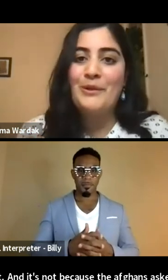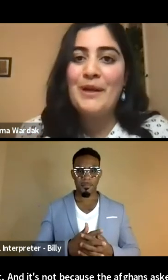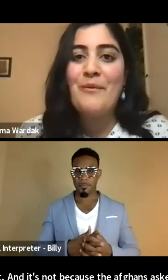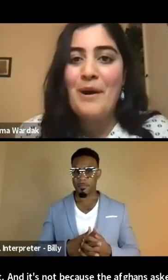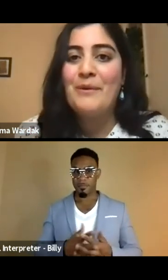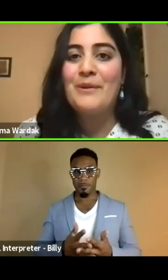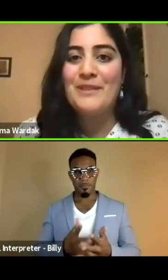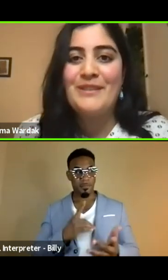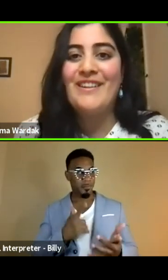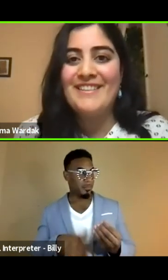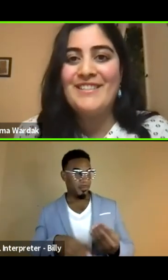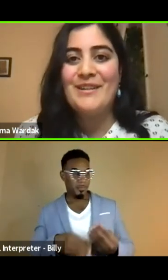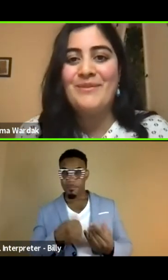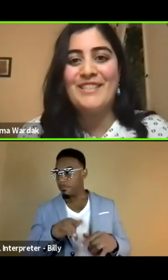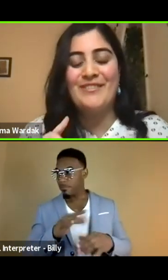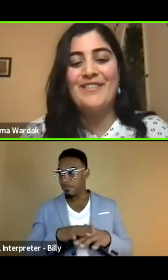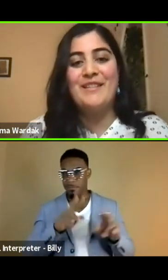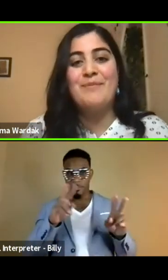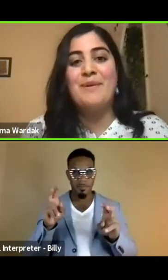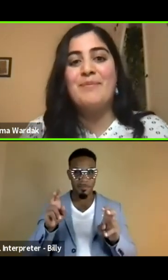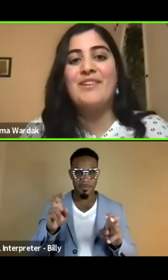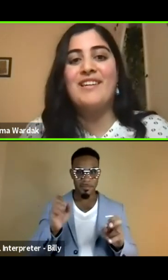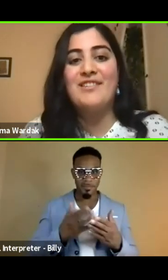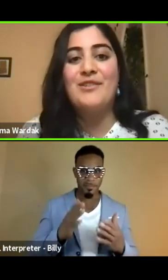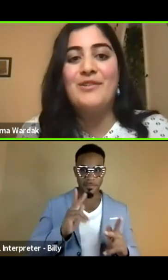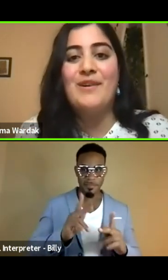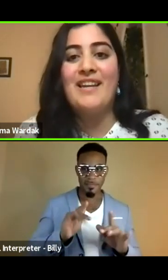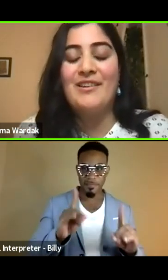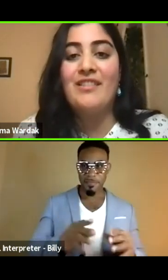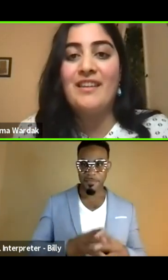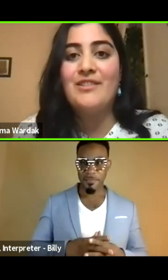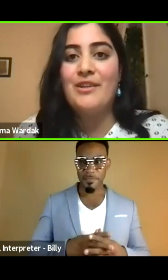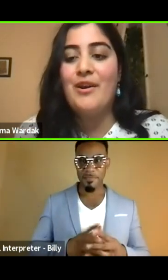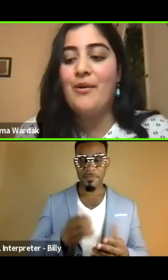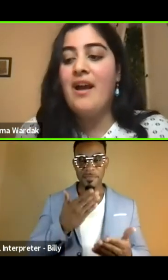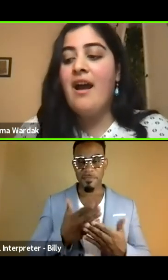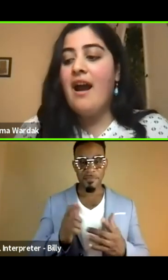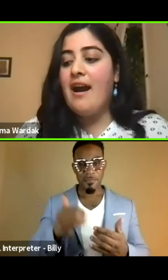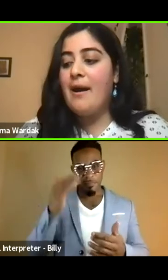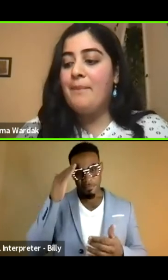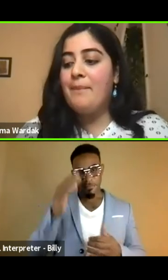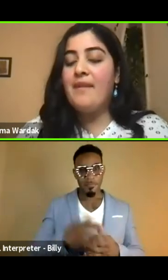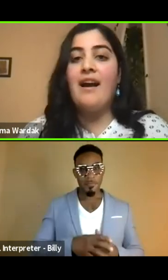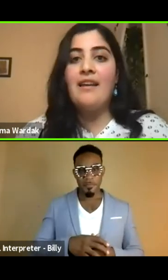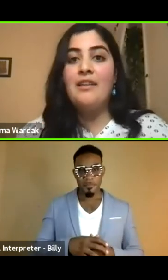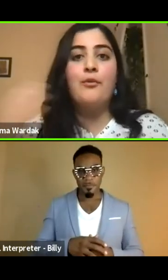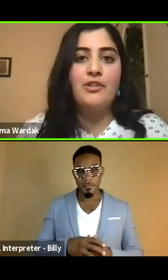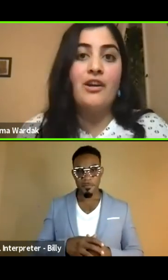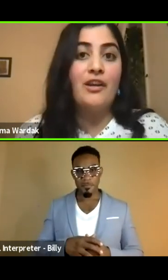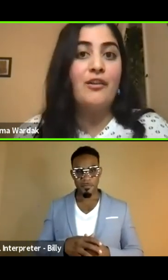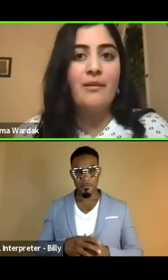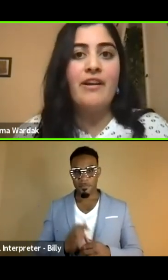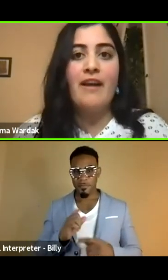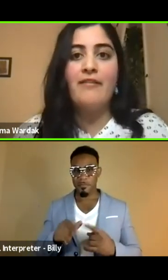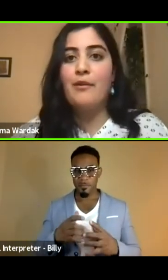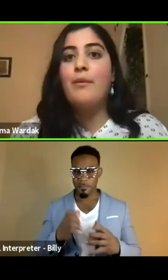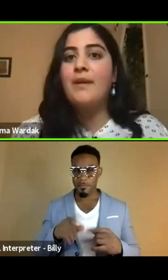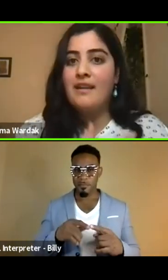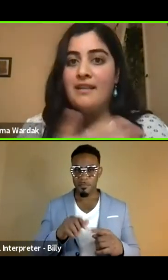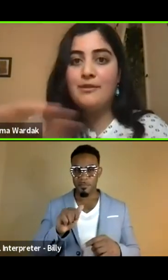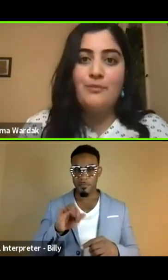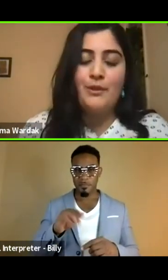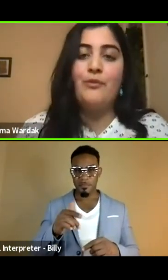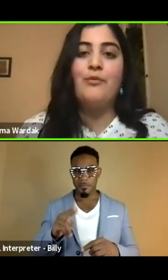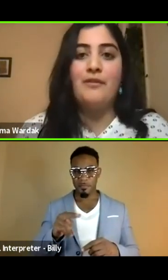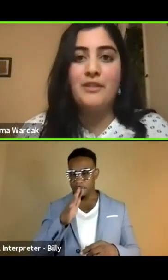Real quick, while we're still on the subject of things people can do and good things to know, um, you know, we're talking a lot about Afghan